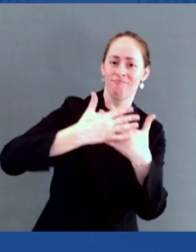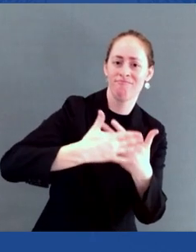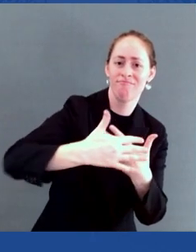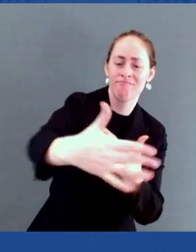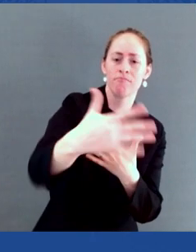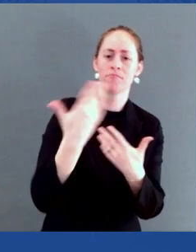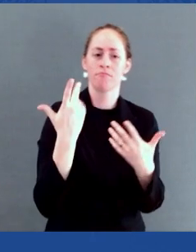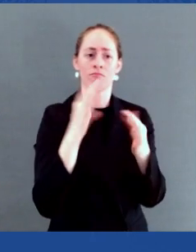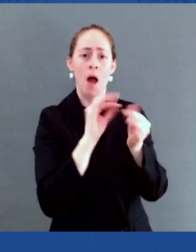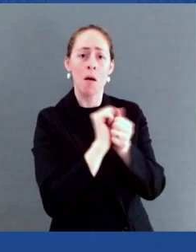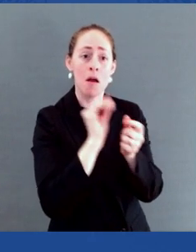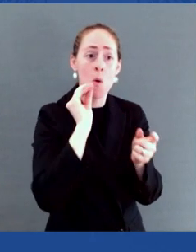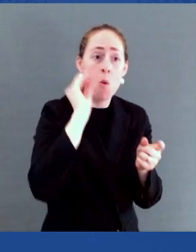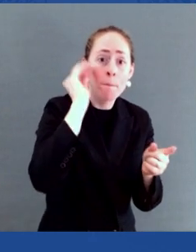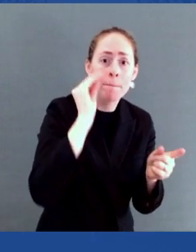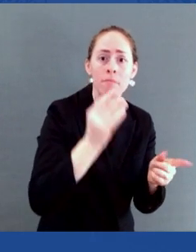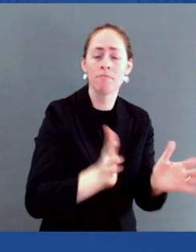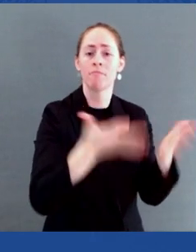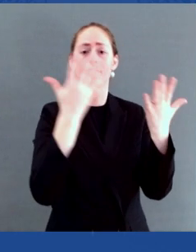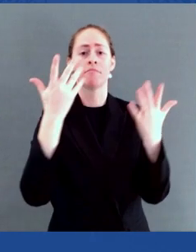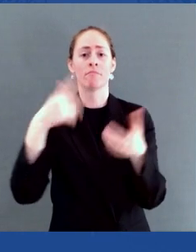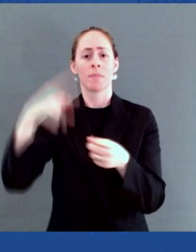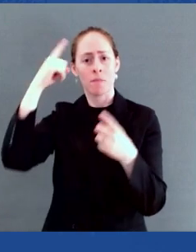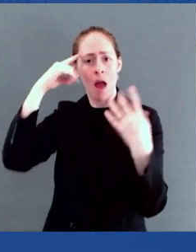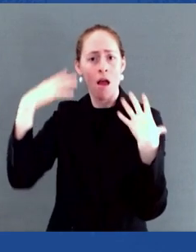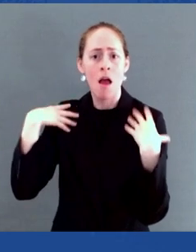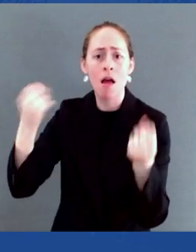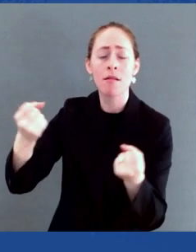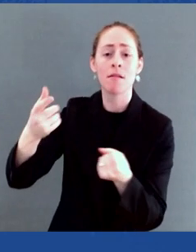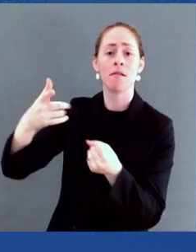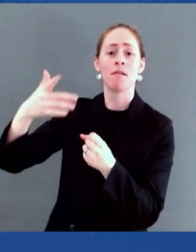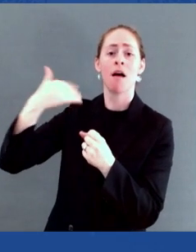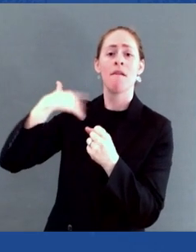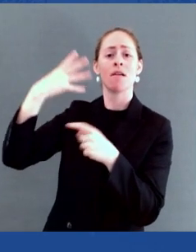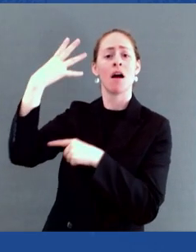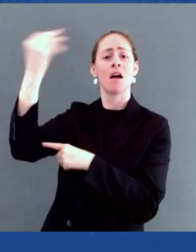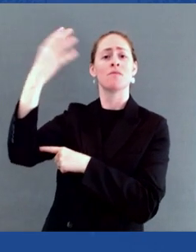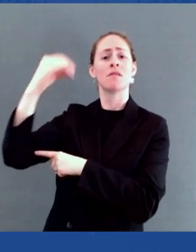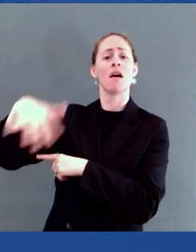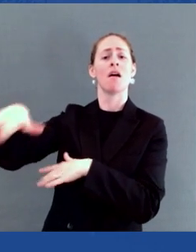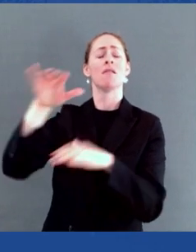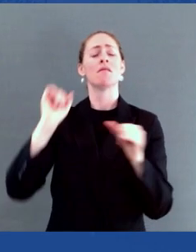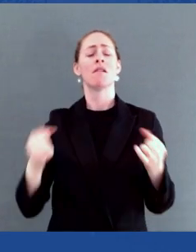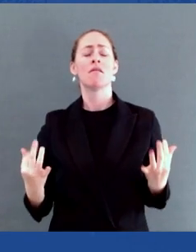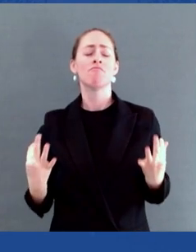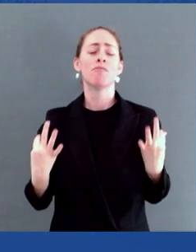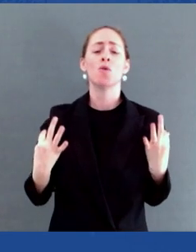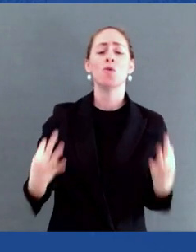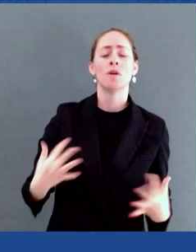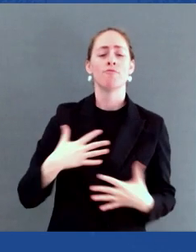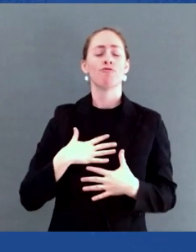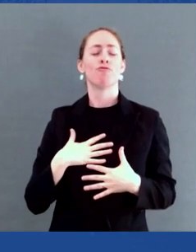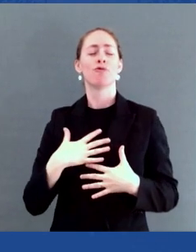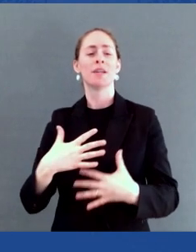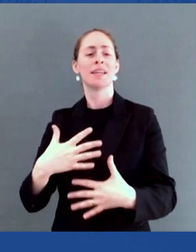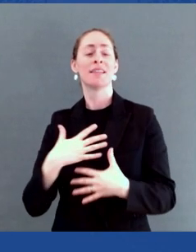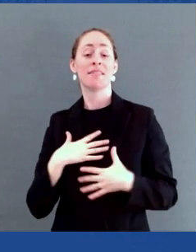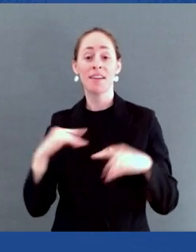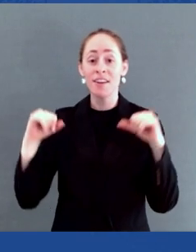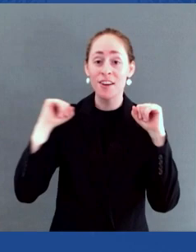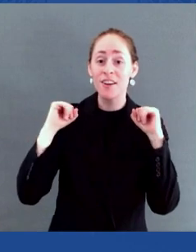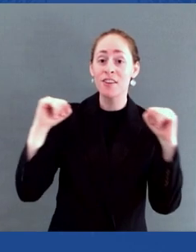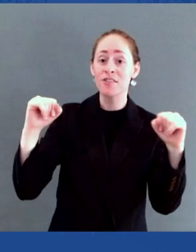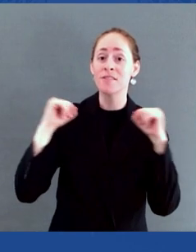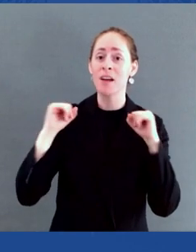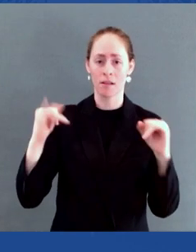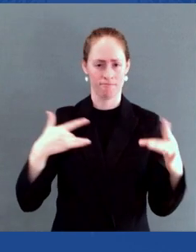for wellness and fitness programs. And I think for so many of us who step into advocacy, we